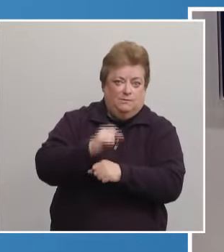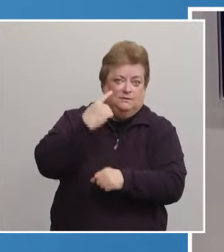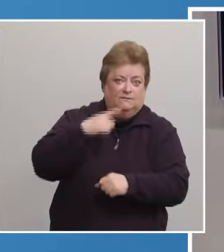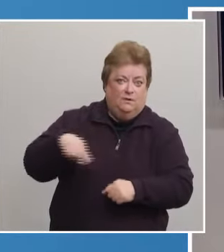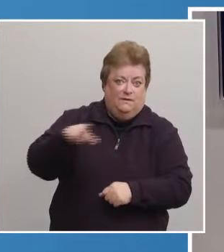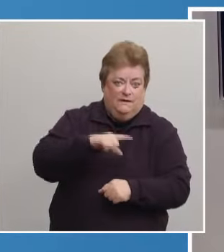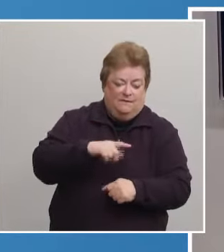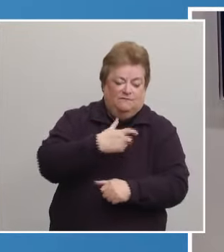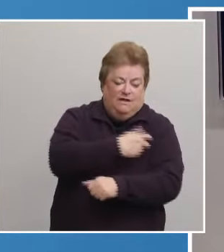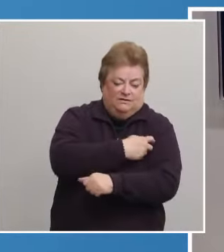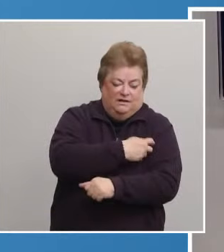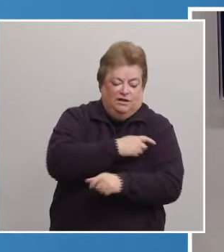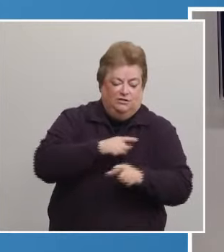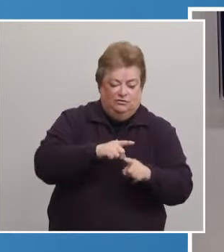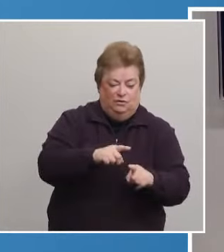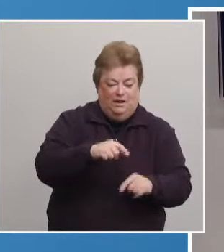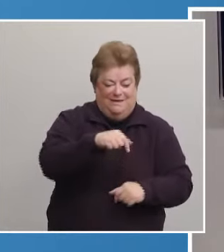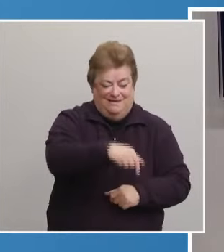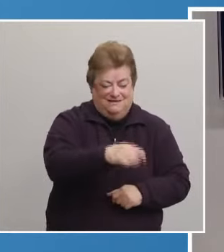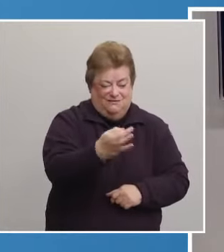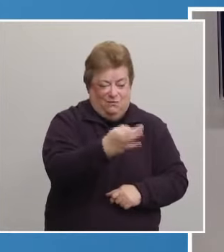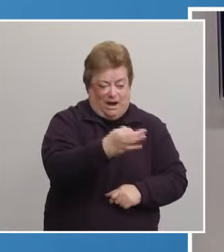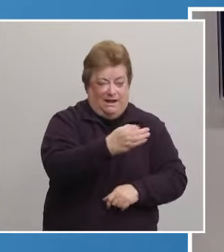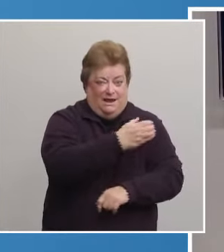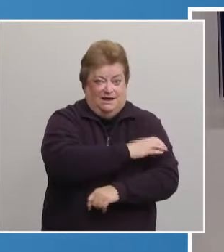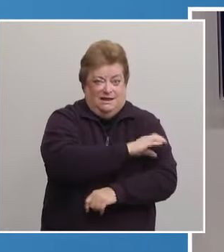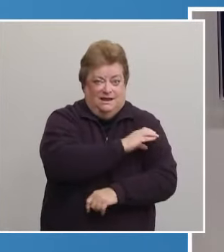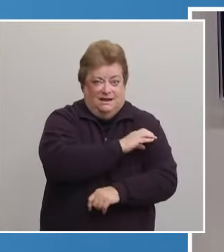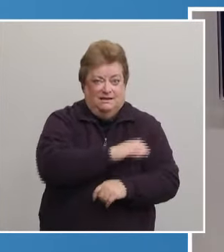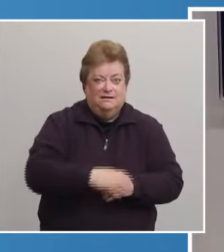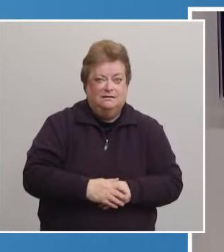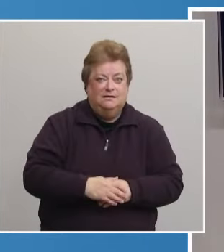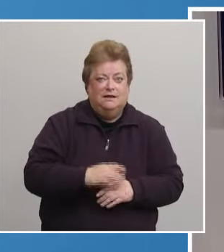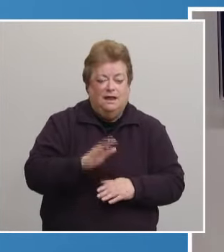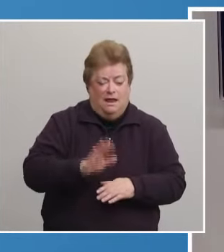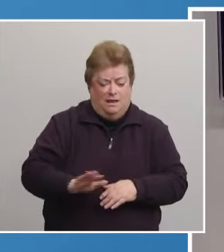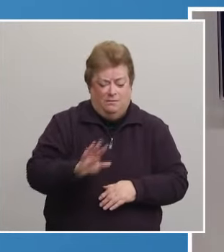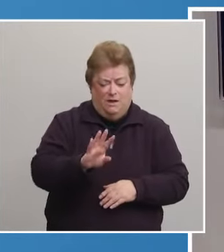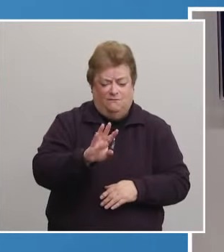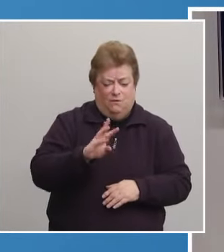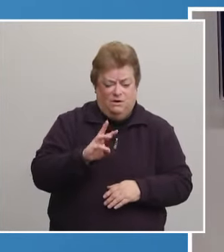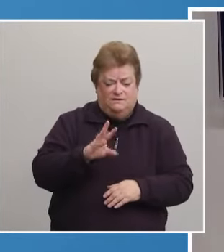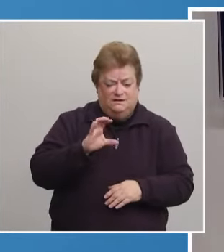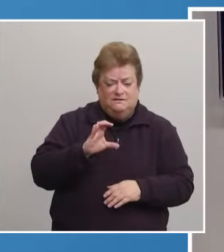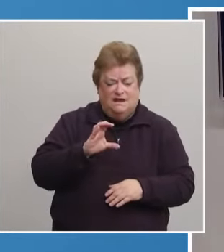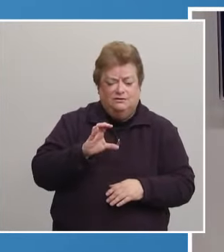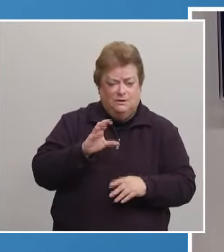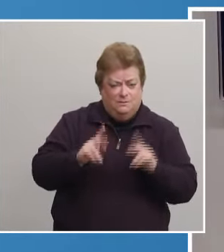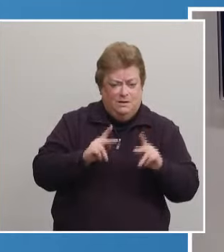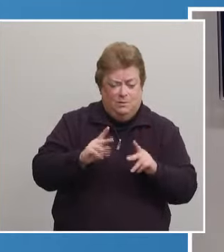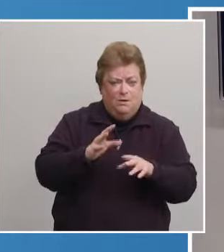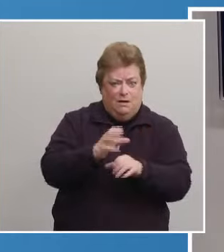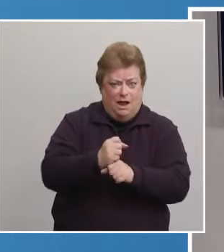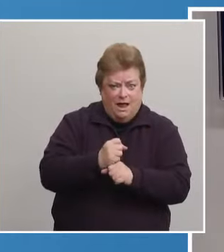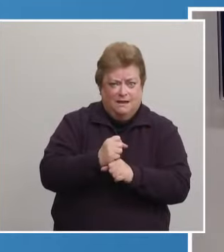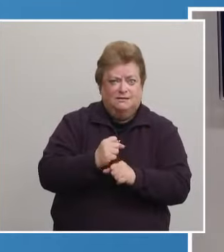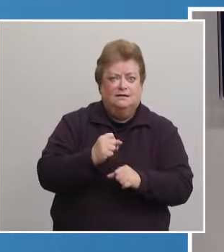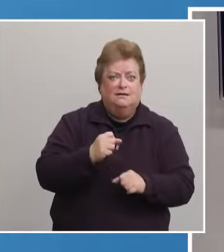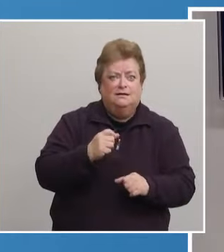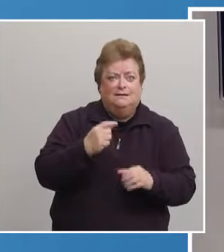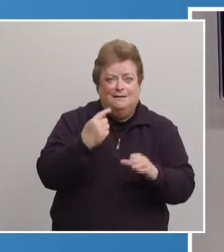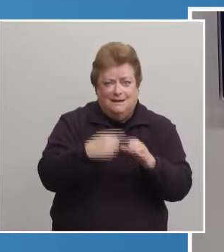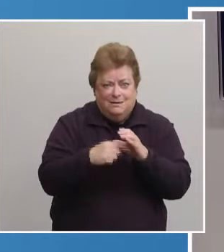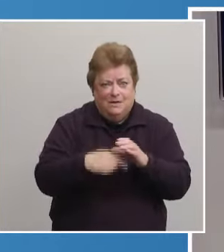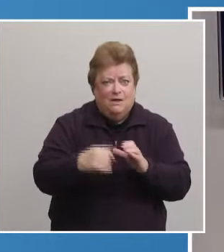vaccinated during the clinic this coming Friday. About 4,600 people received a phone call, email, or text message,